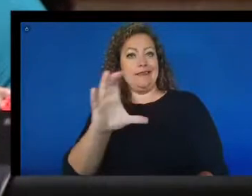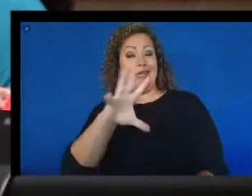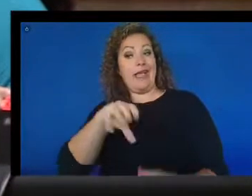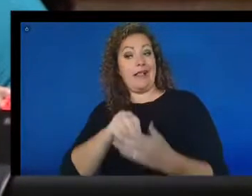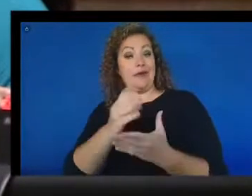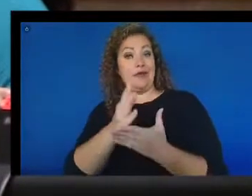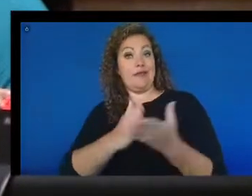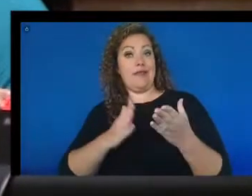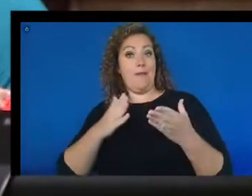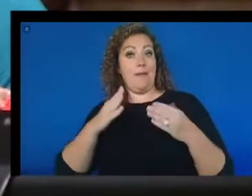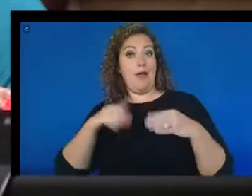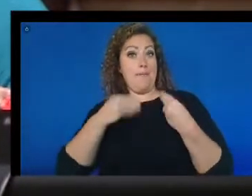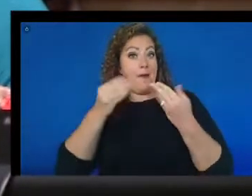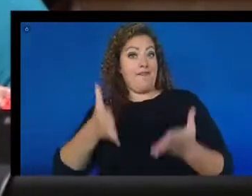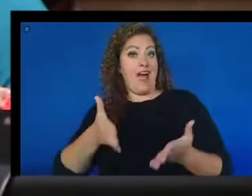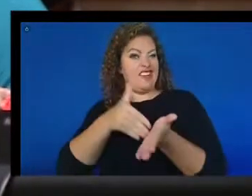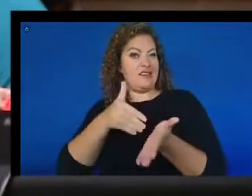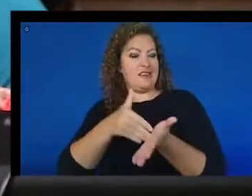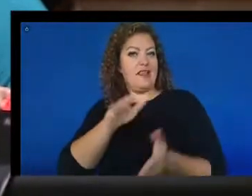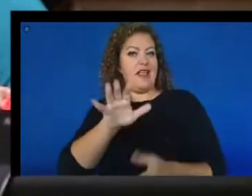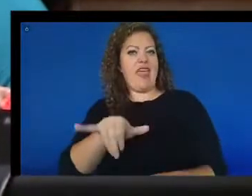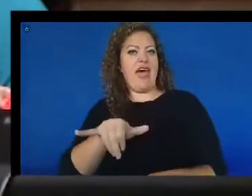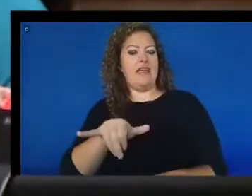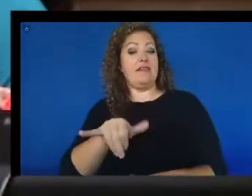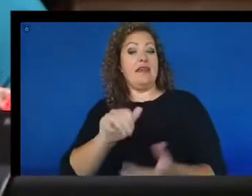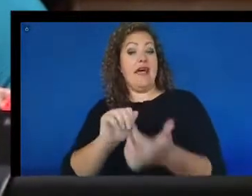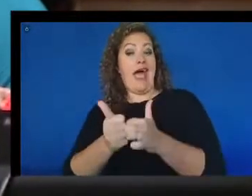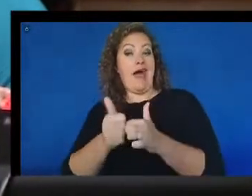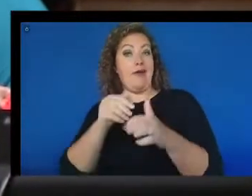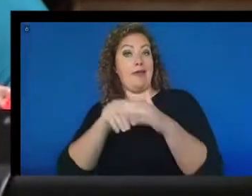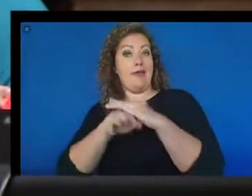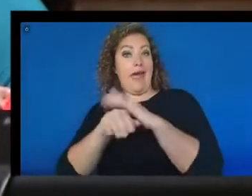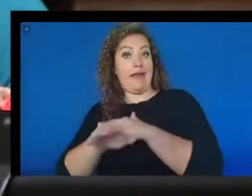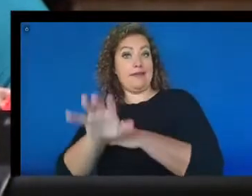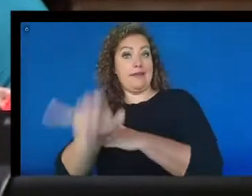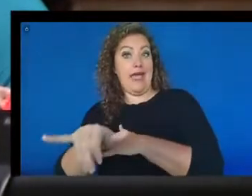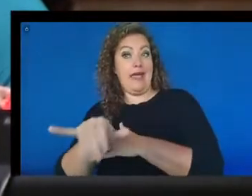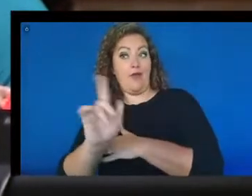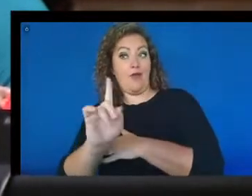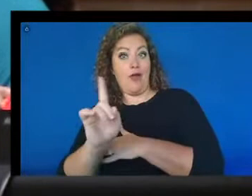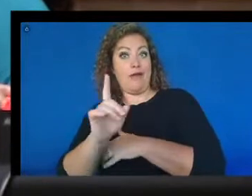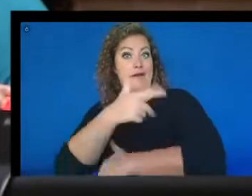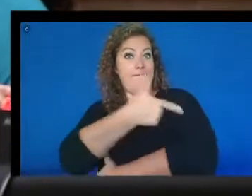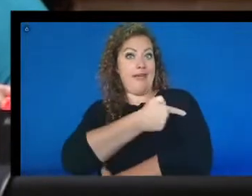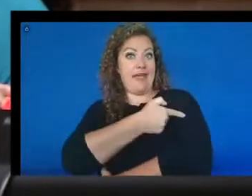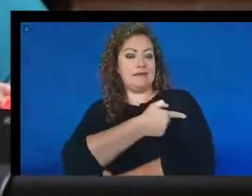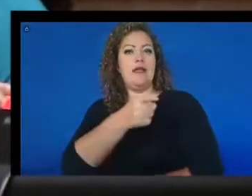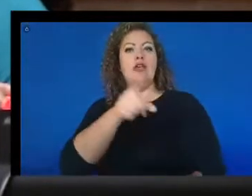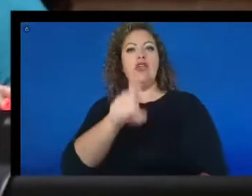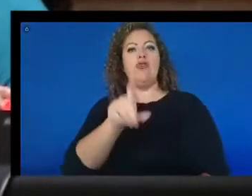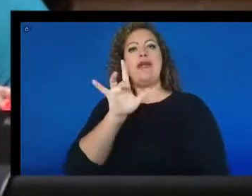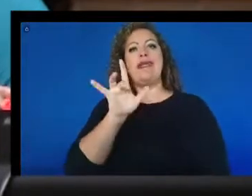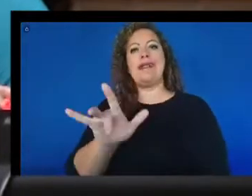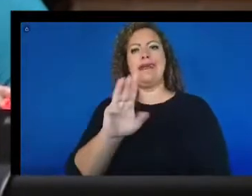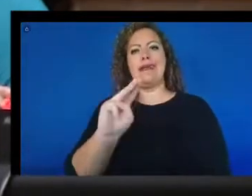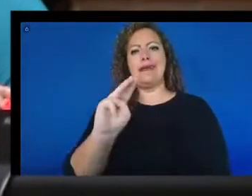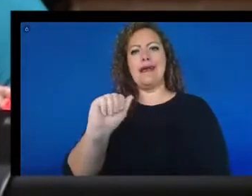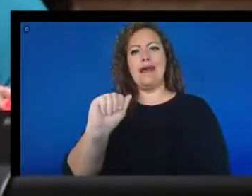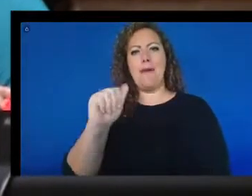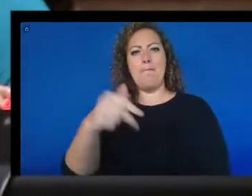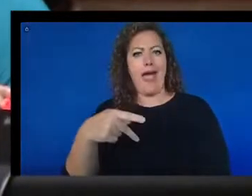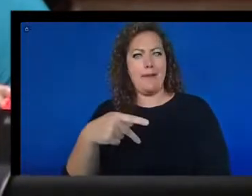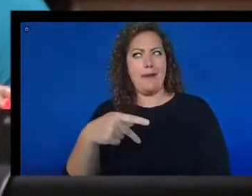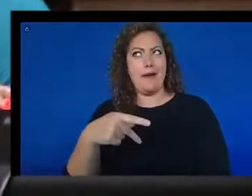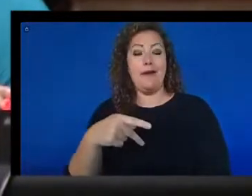they, in order for you to access the information availability of vaccines, you had to click on a map. Okay,